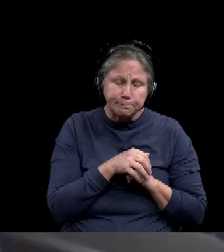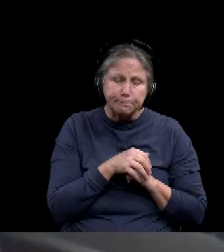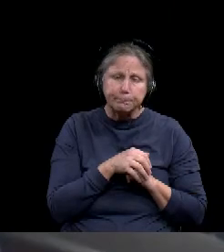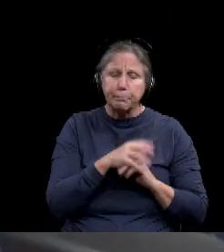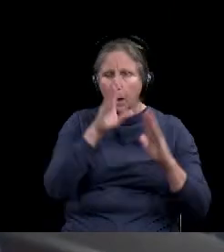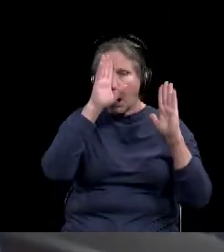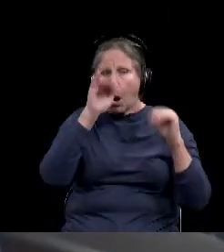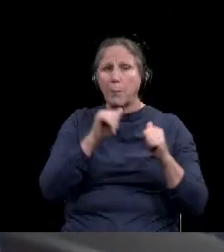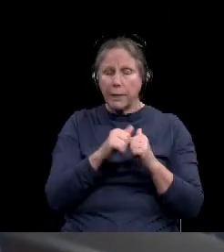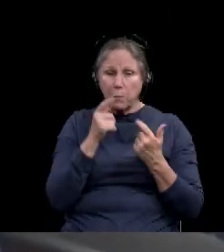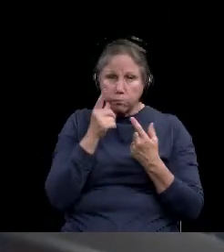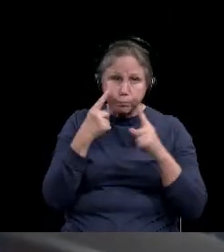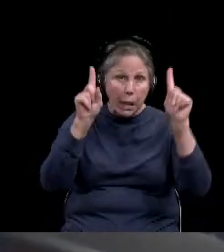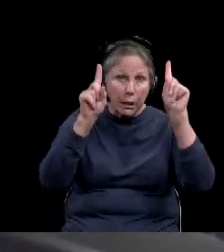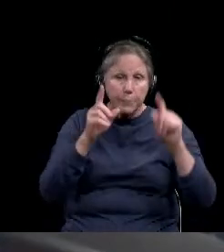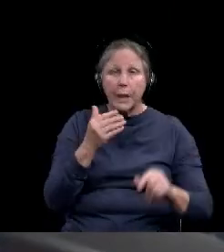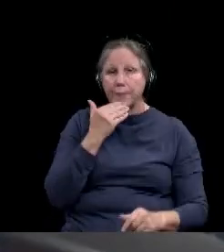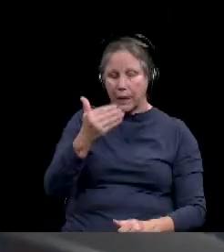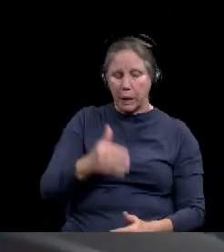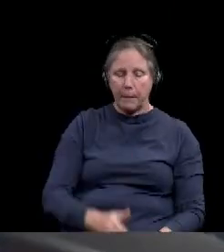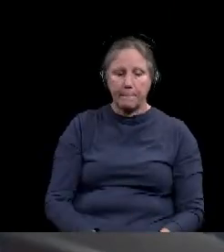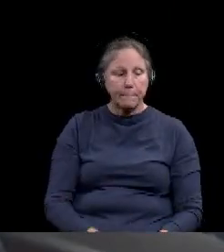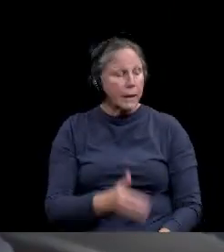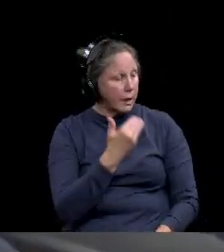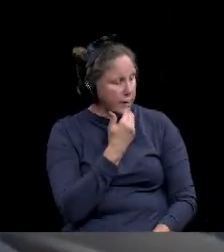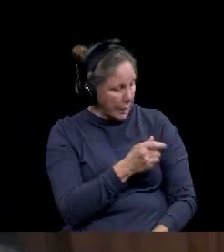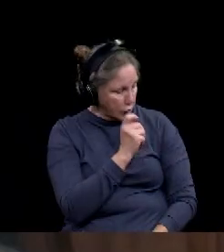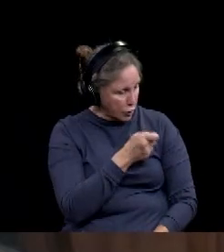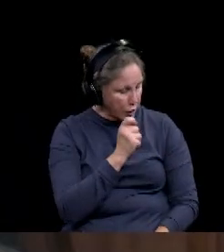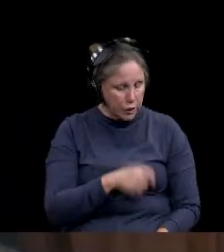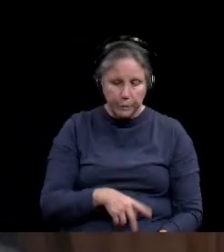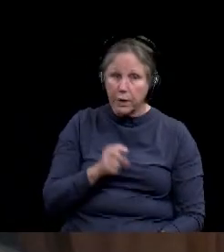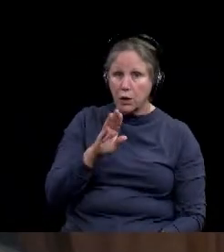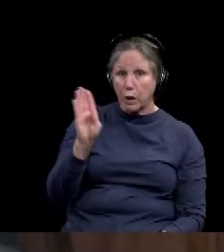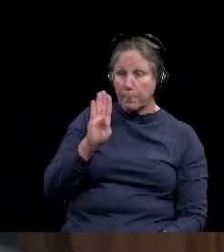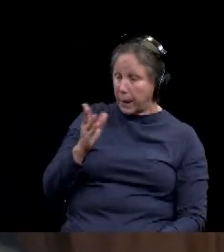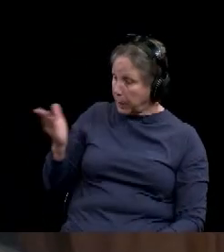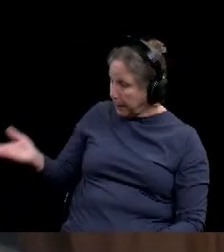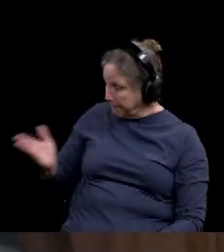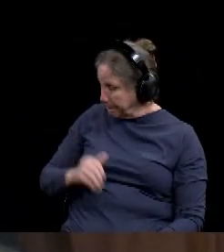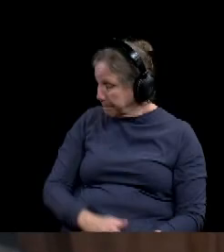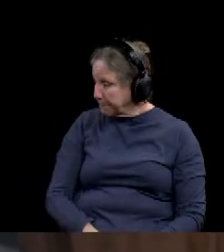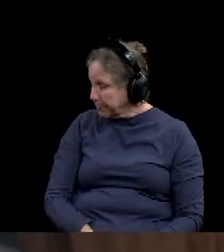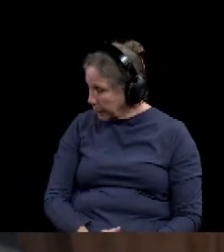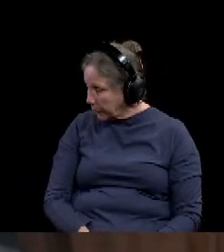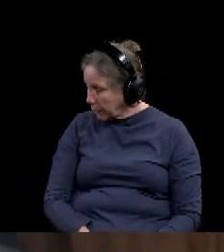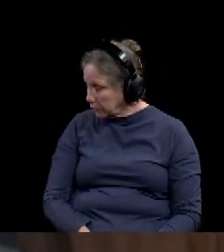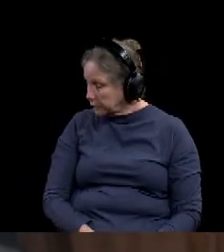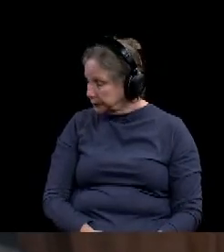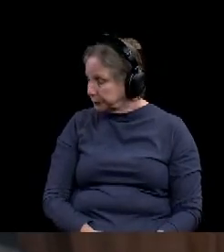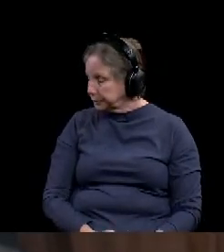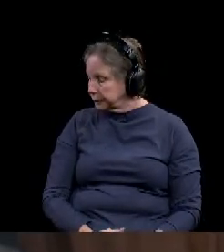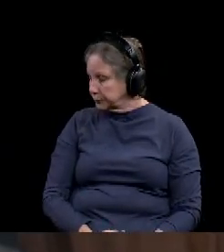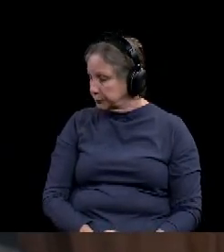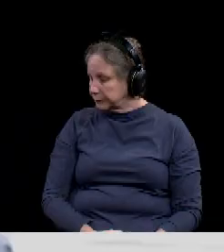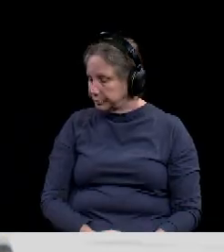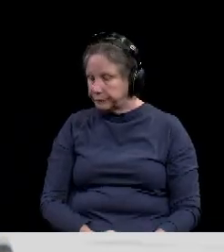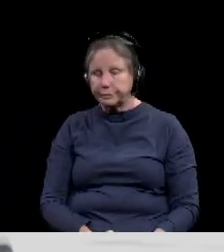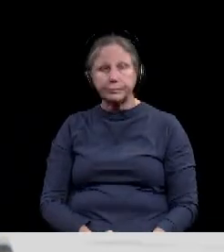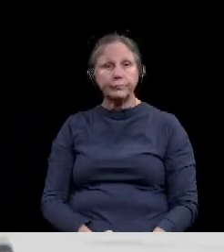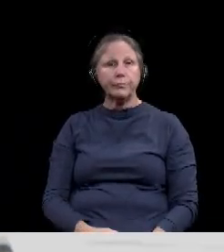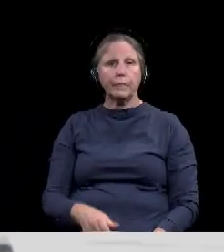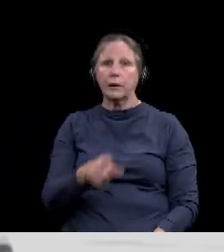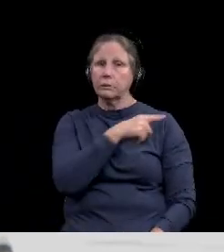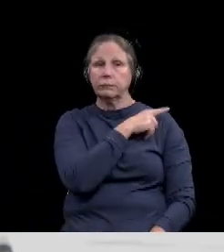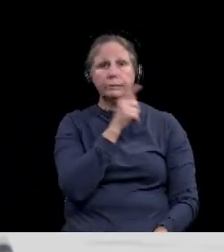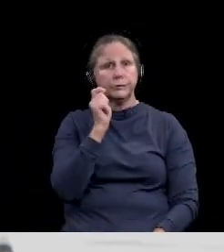hopefully we can get through this. Thank you. Thank you. Dr. Brian Becker from Ascension Providence. Uh, I'll second